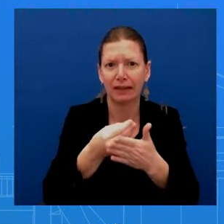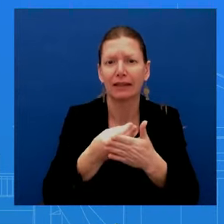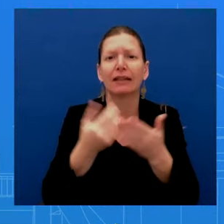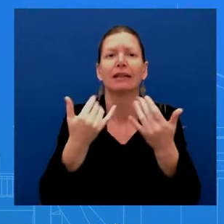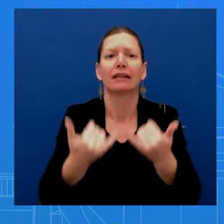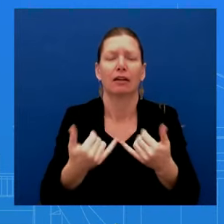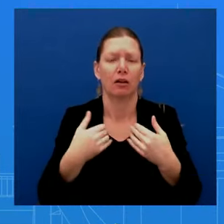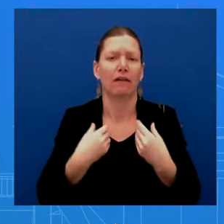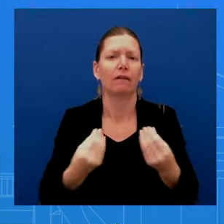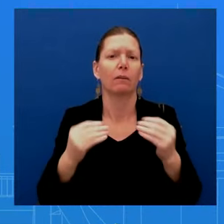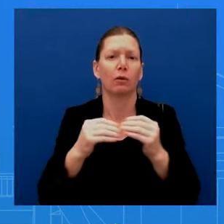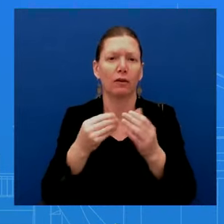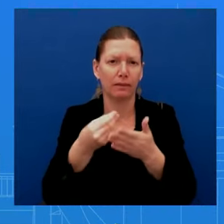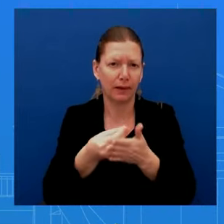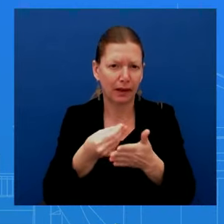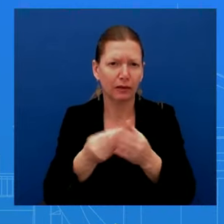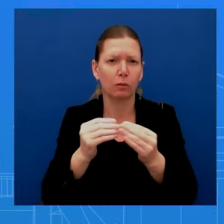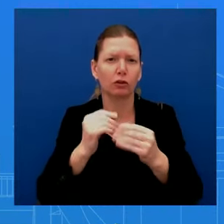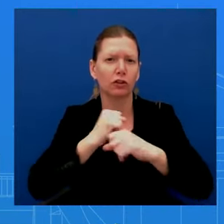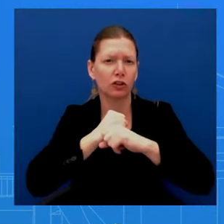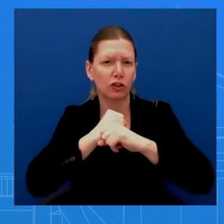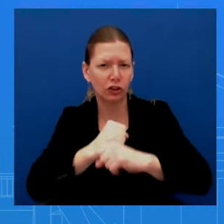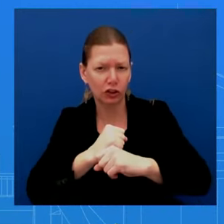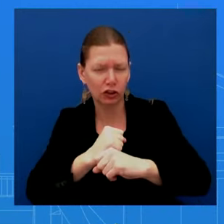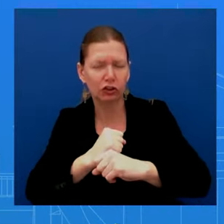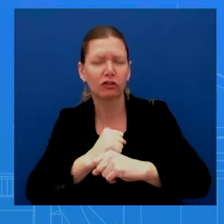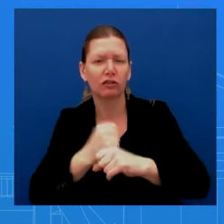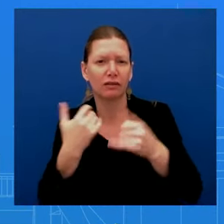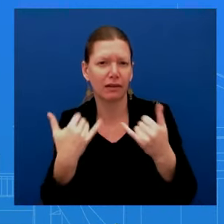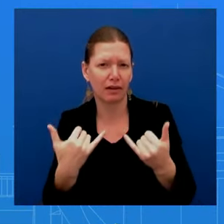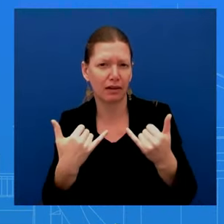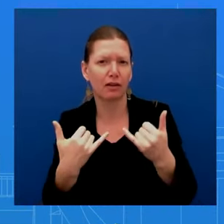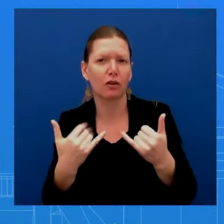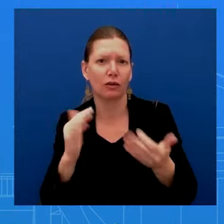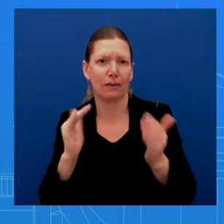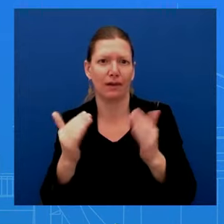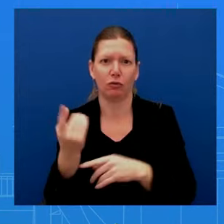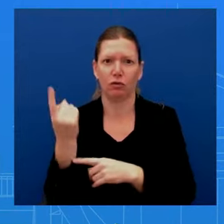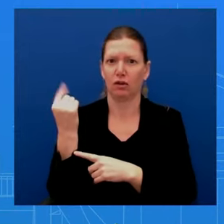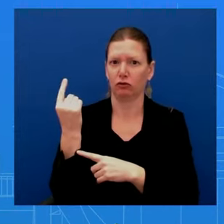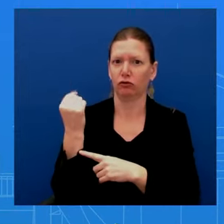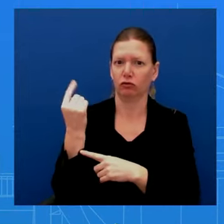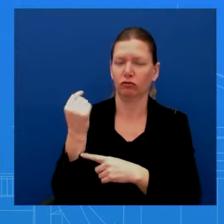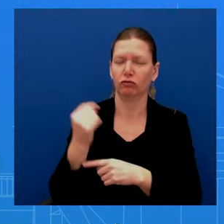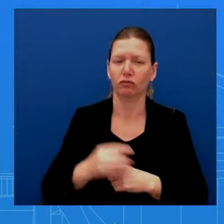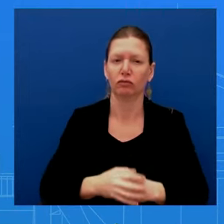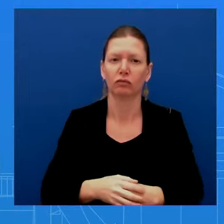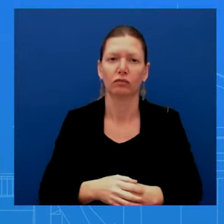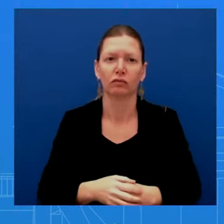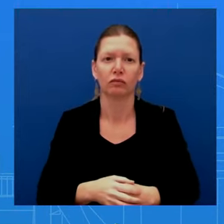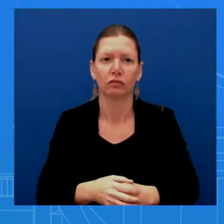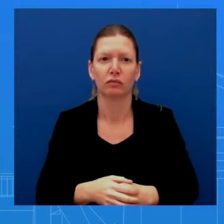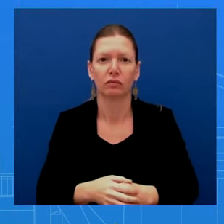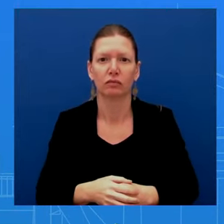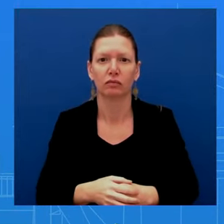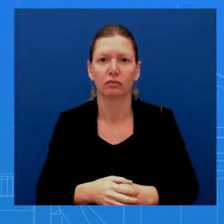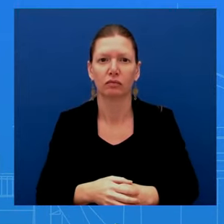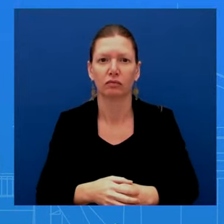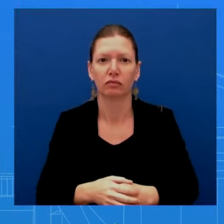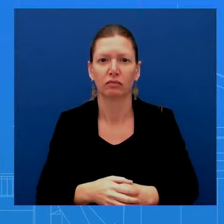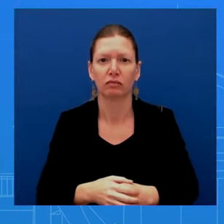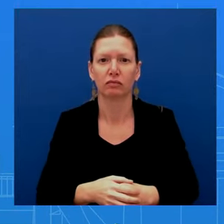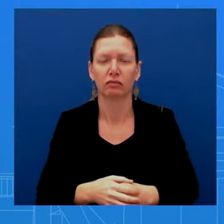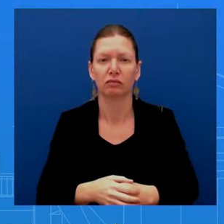shape now than it was a year ago. And so, I think most of the analysis